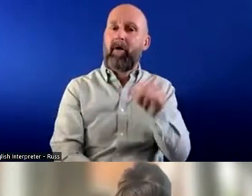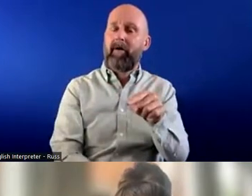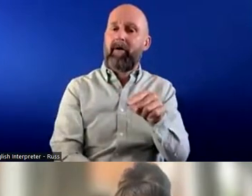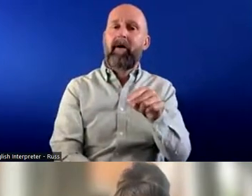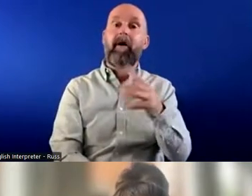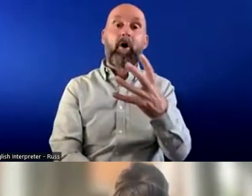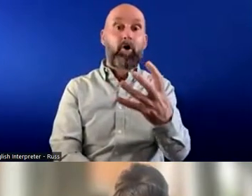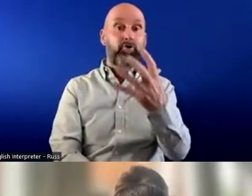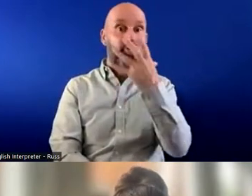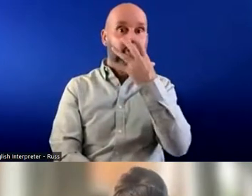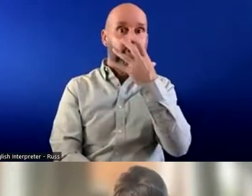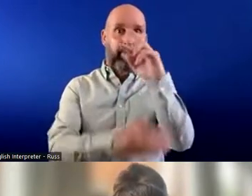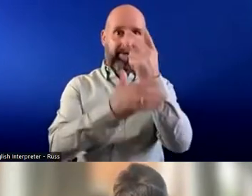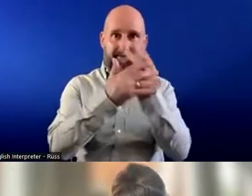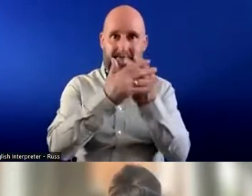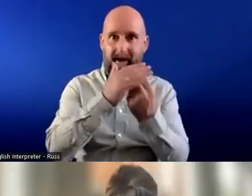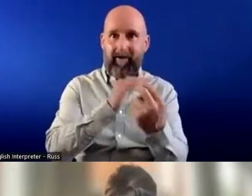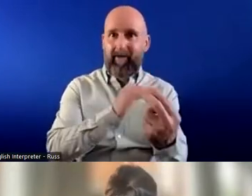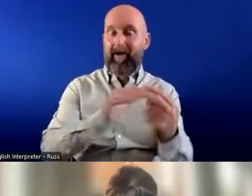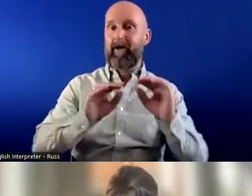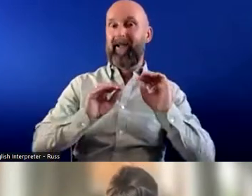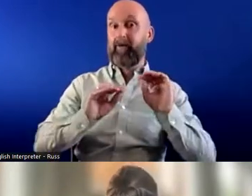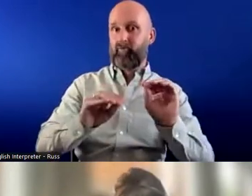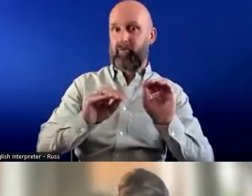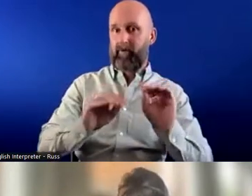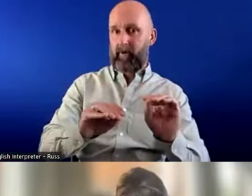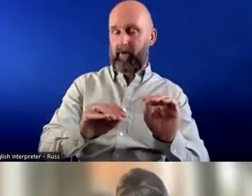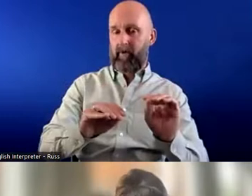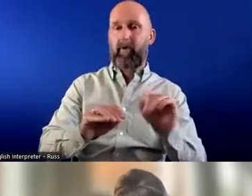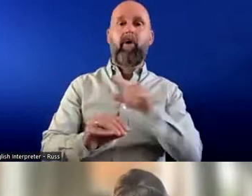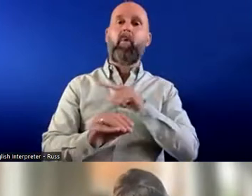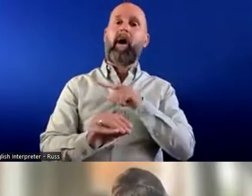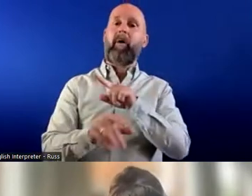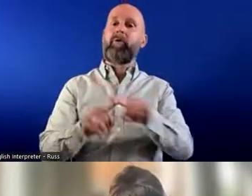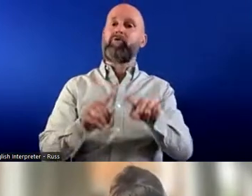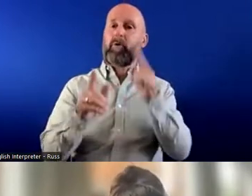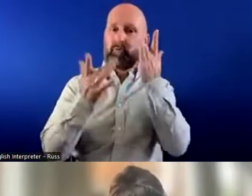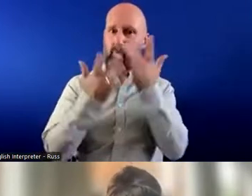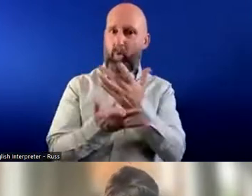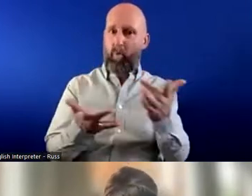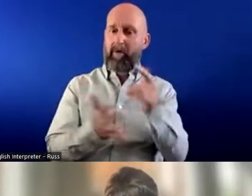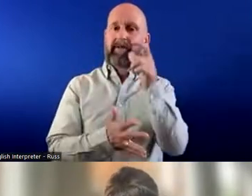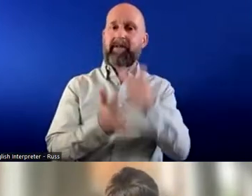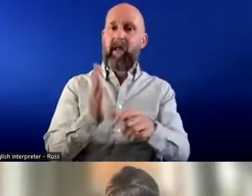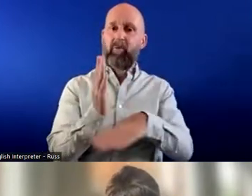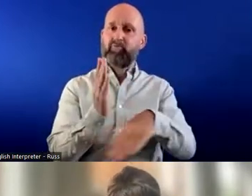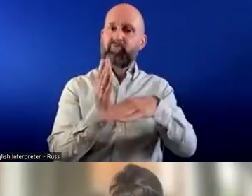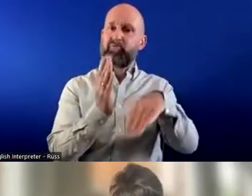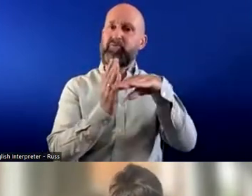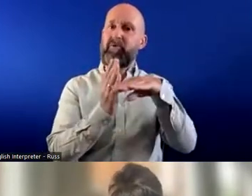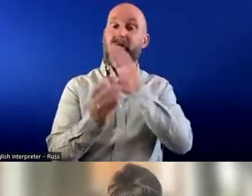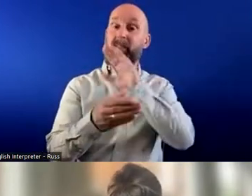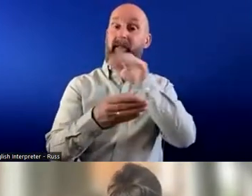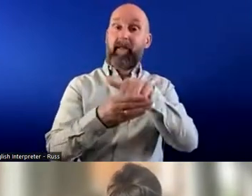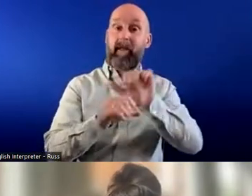diving instructor. So we're trying to open up the art of the possible here. Disabled people are part of